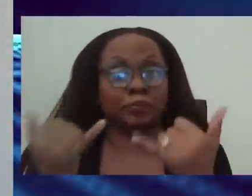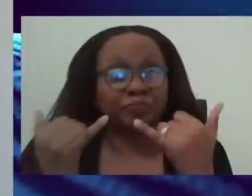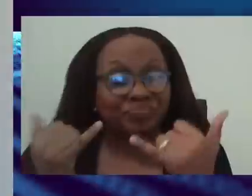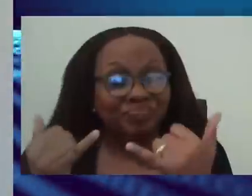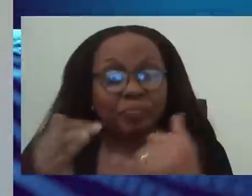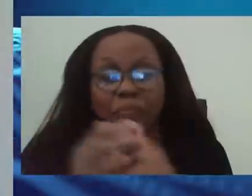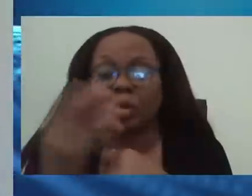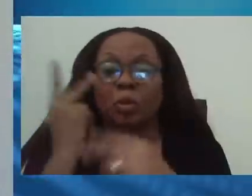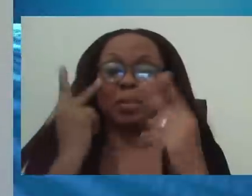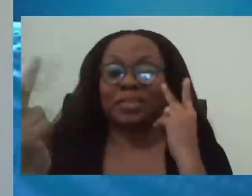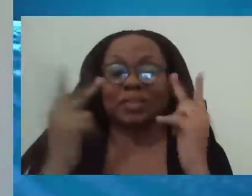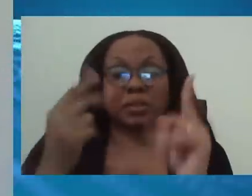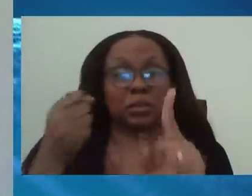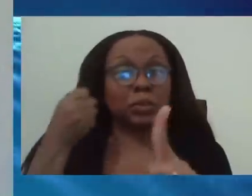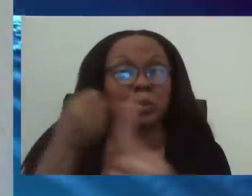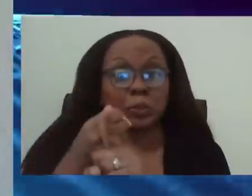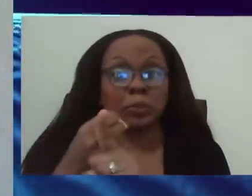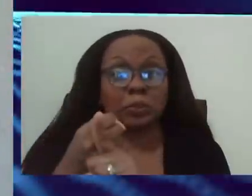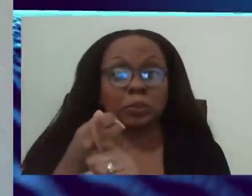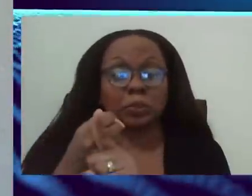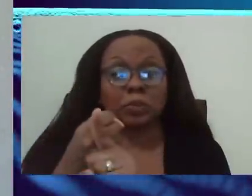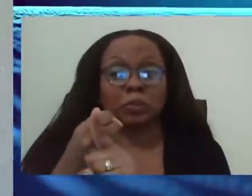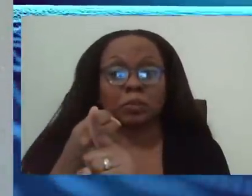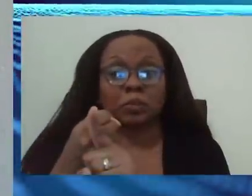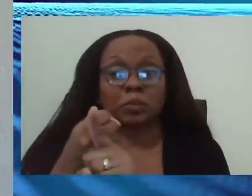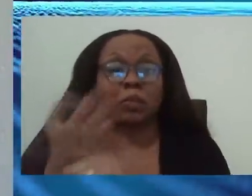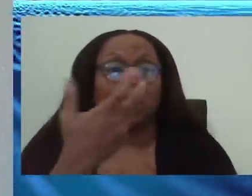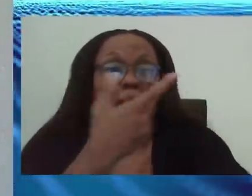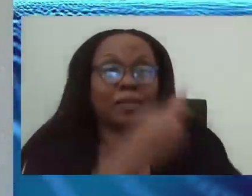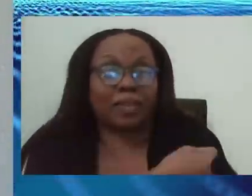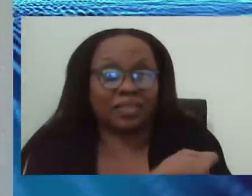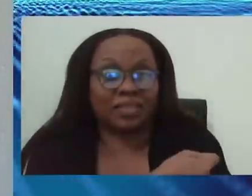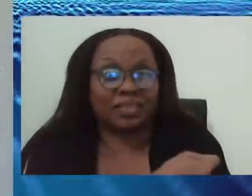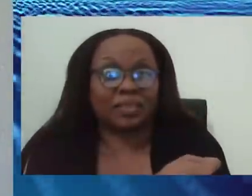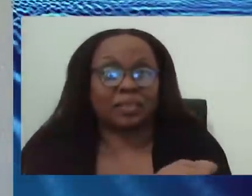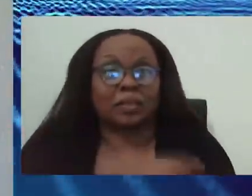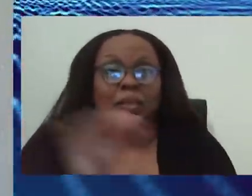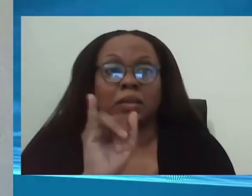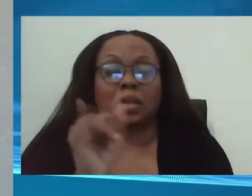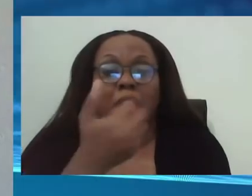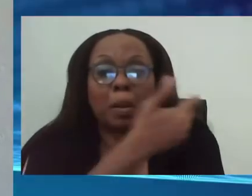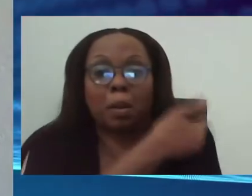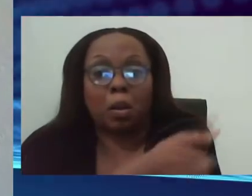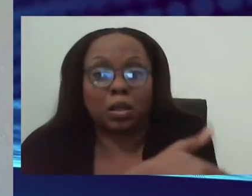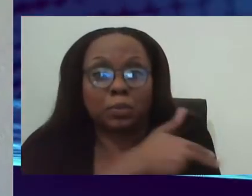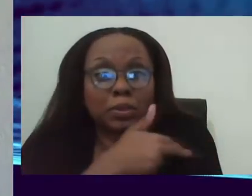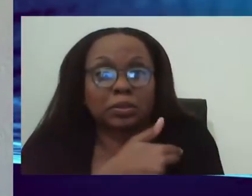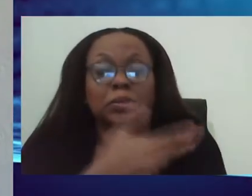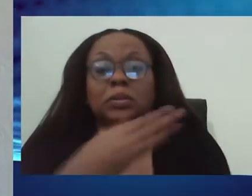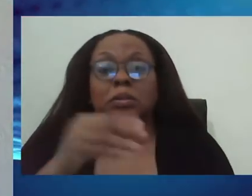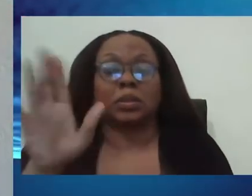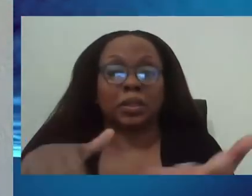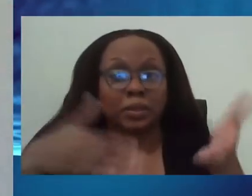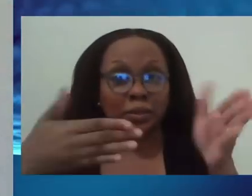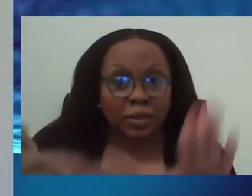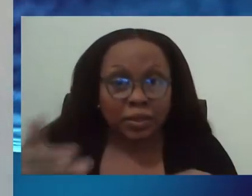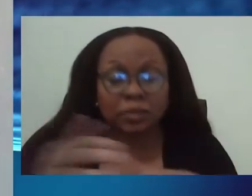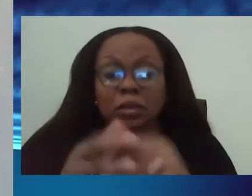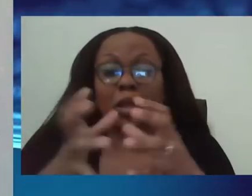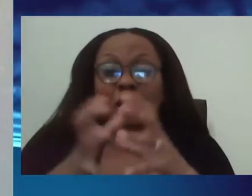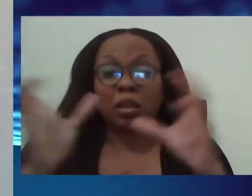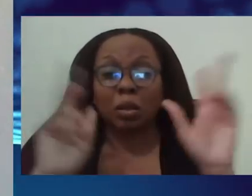impact of the vaccination, um, things like hospitalizations and deaths. So